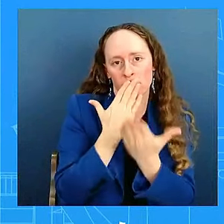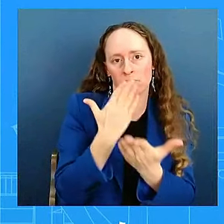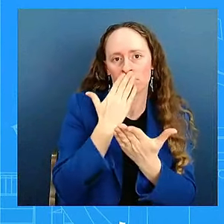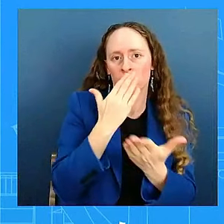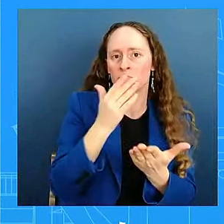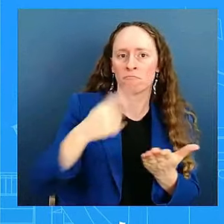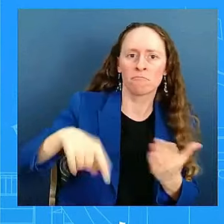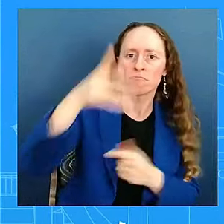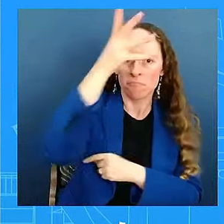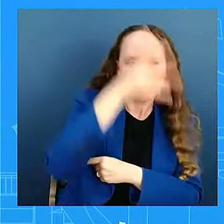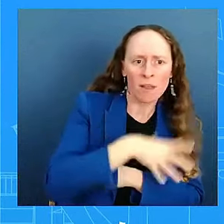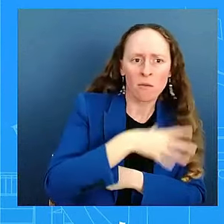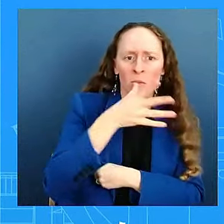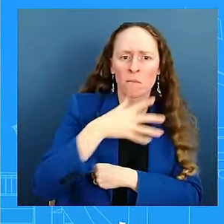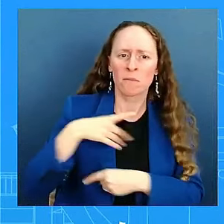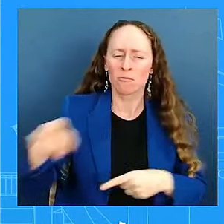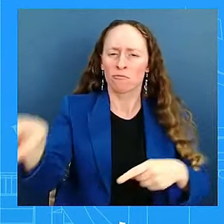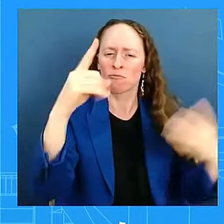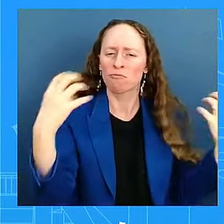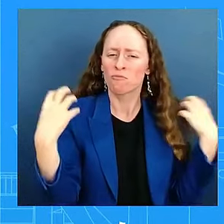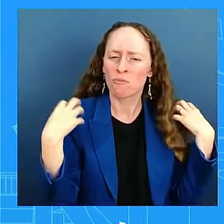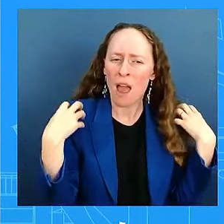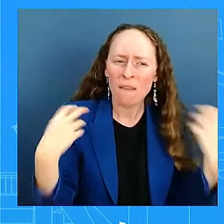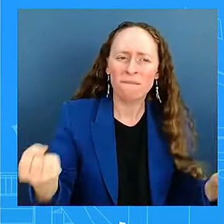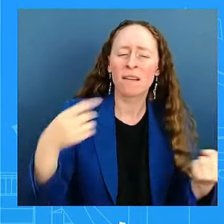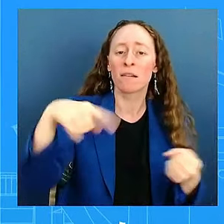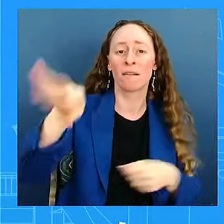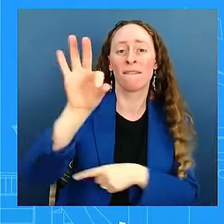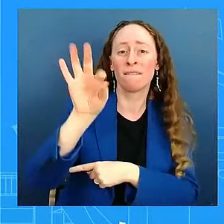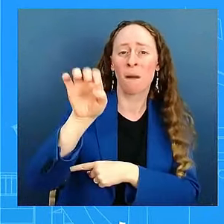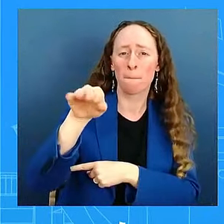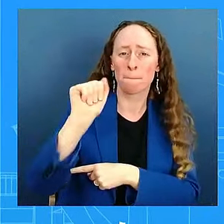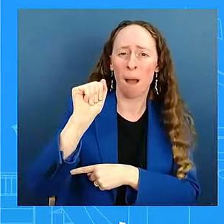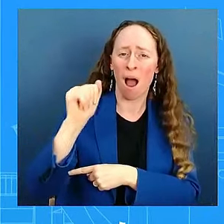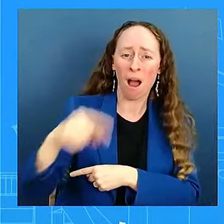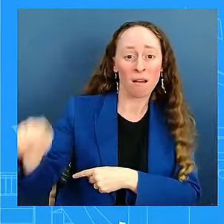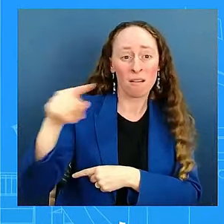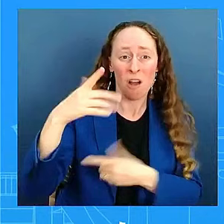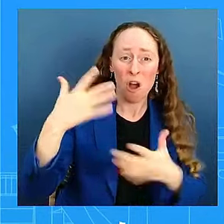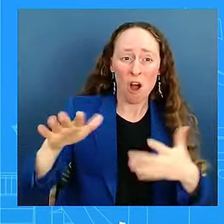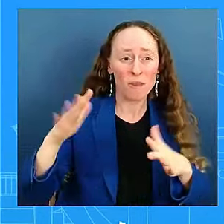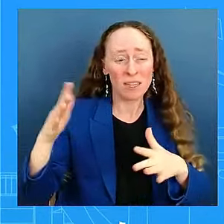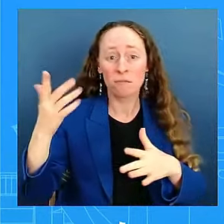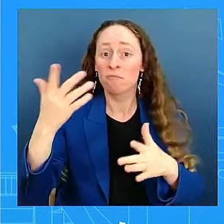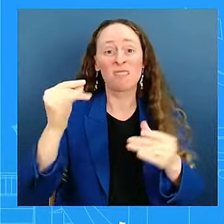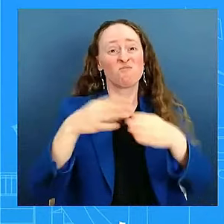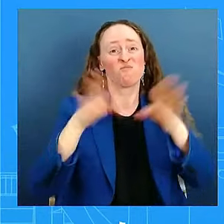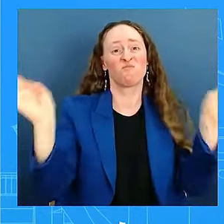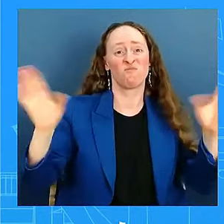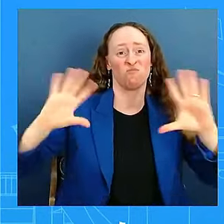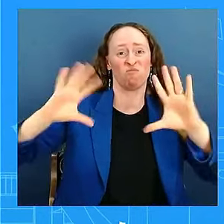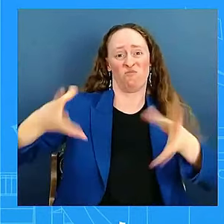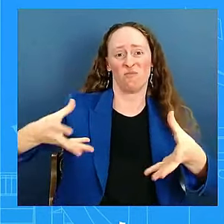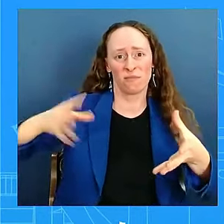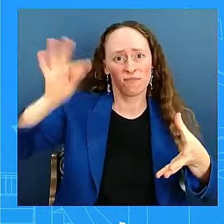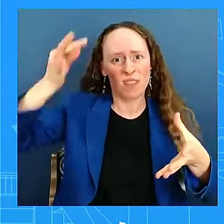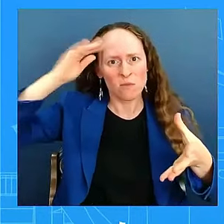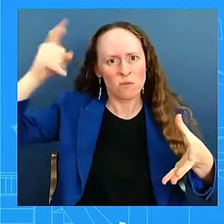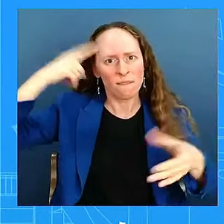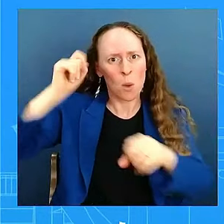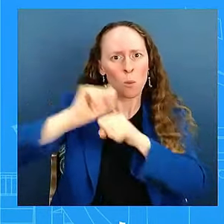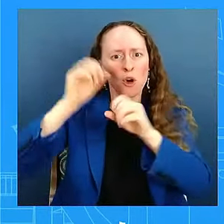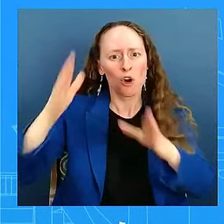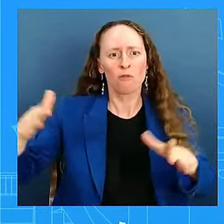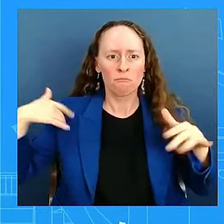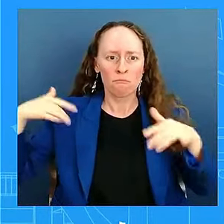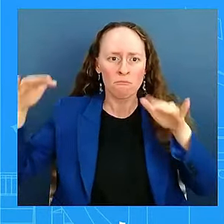Management Administration, but throughout the federal government and throughout the state and local enterprise. Thank you, Secretary,